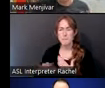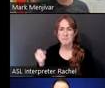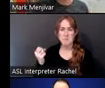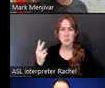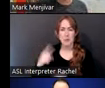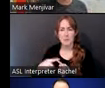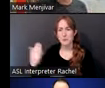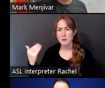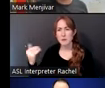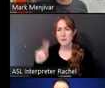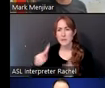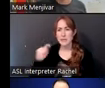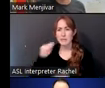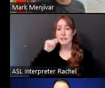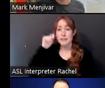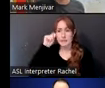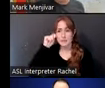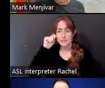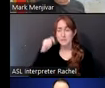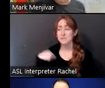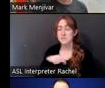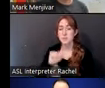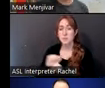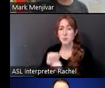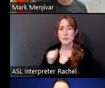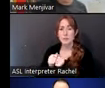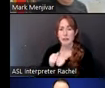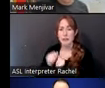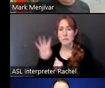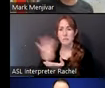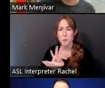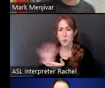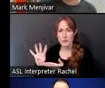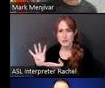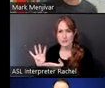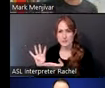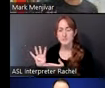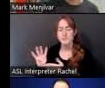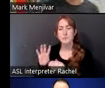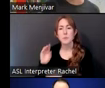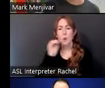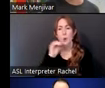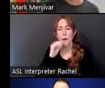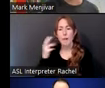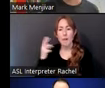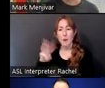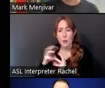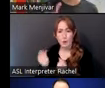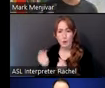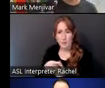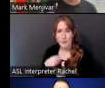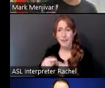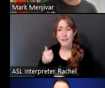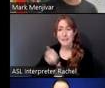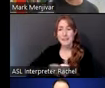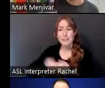worked with them over a four week period. So we did an oral history workshop. And then each of the youth was invited to do